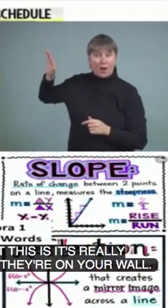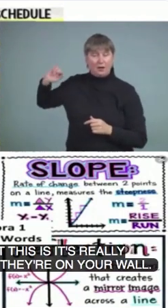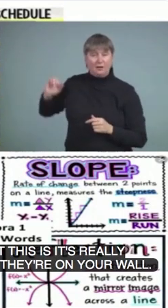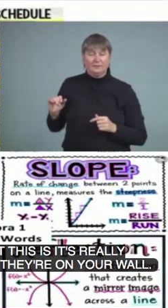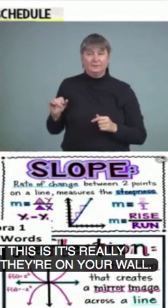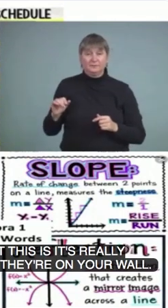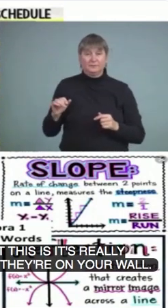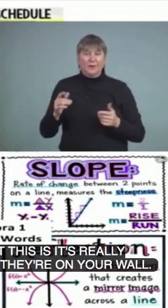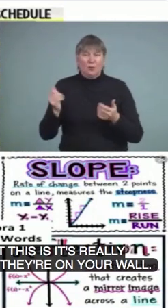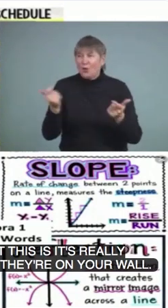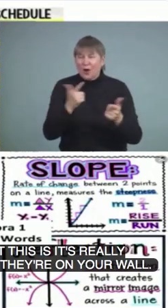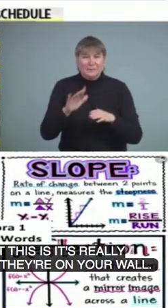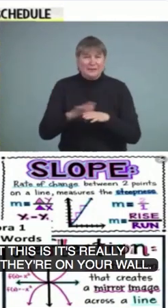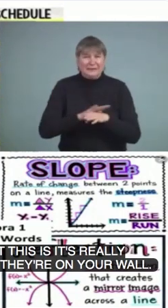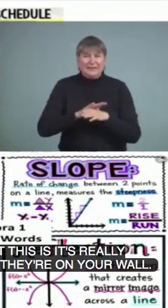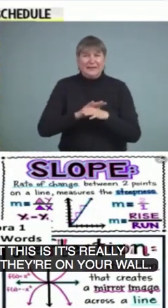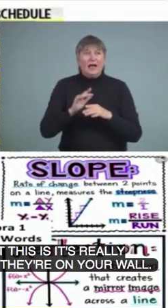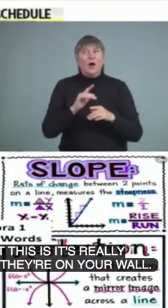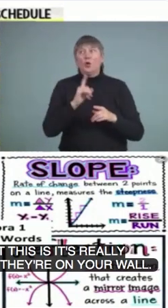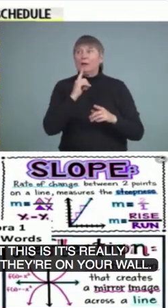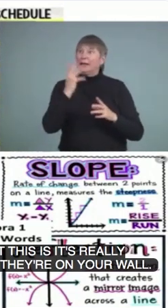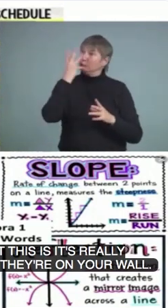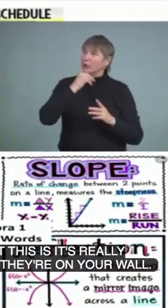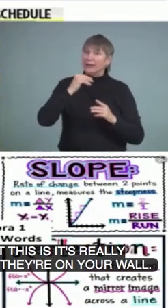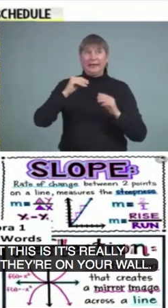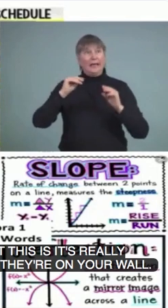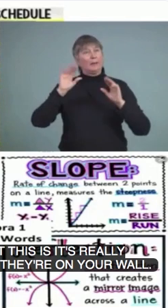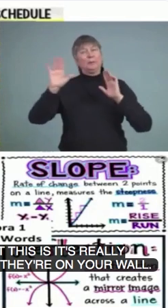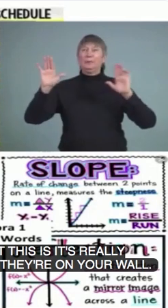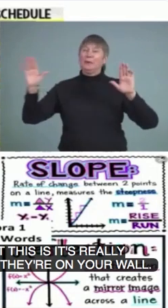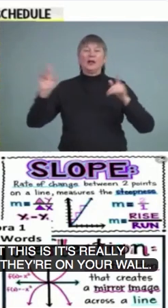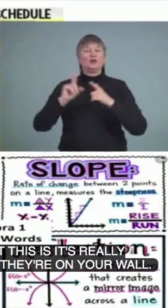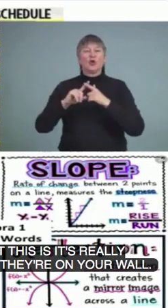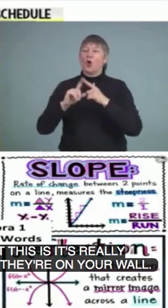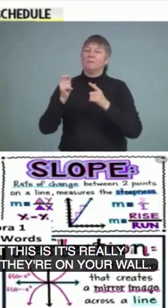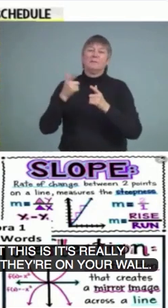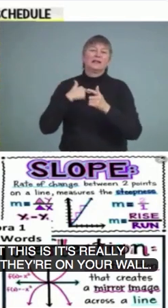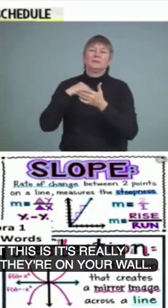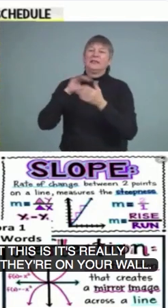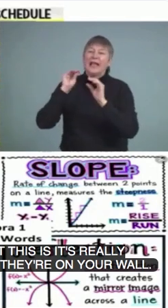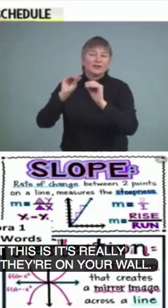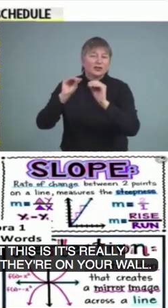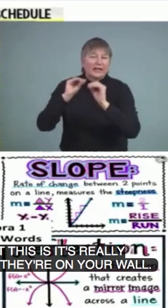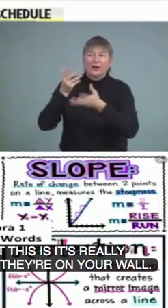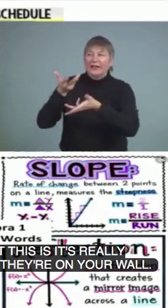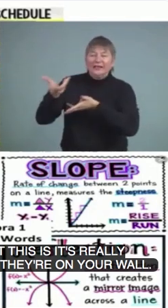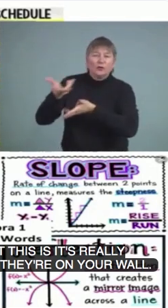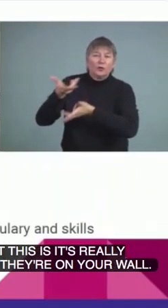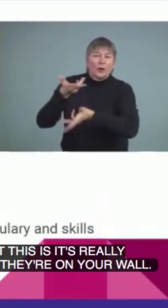but we're busy people. We don't just want to put pretty things on our walls. We need it to be interactive for those educational times.